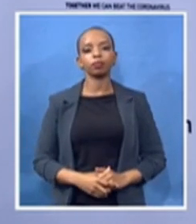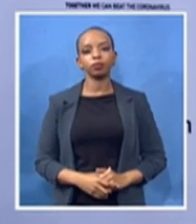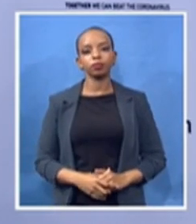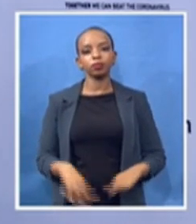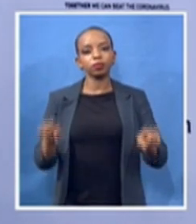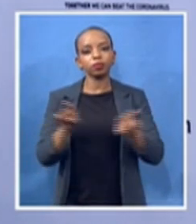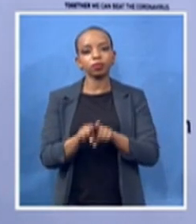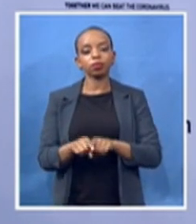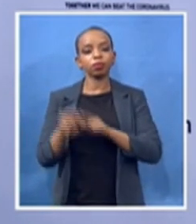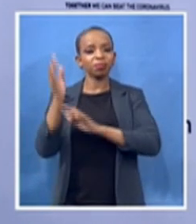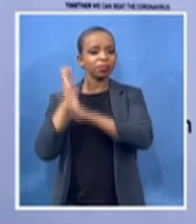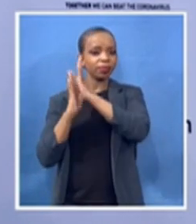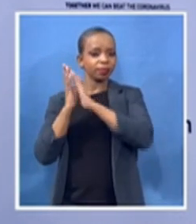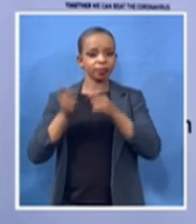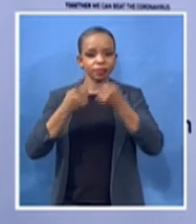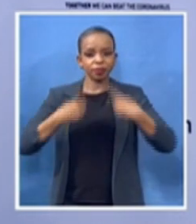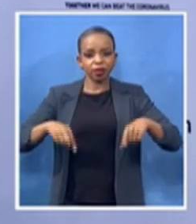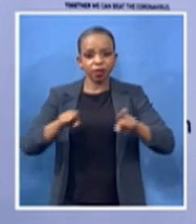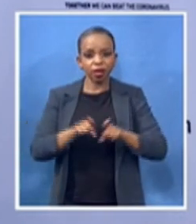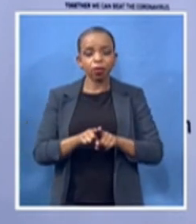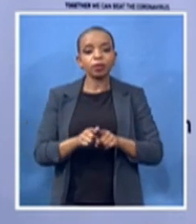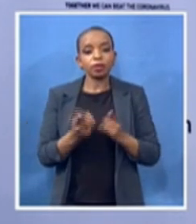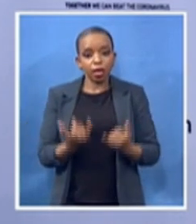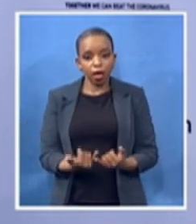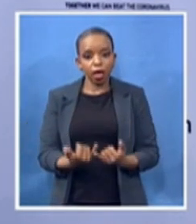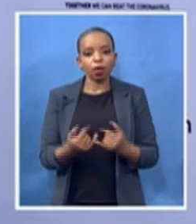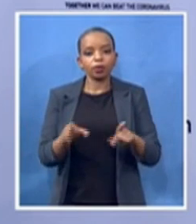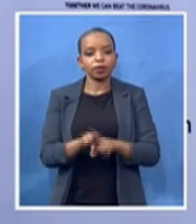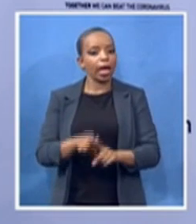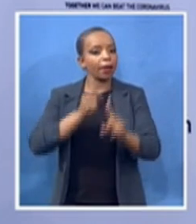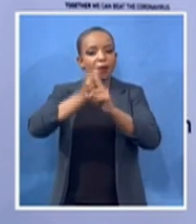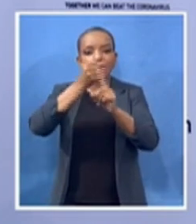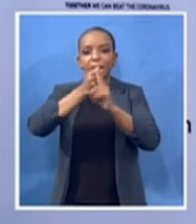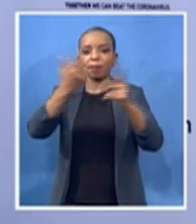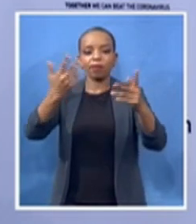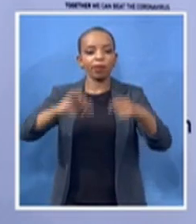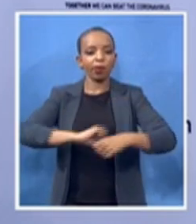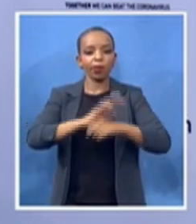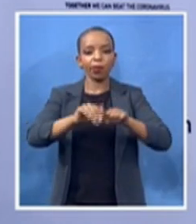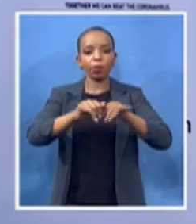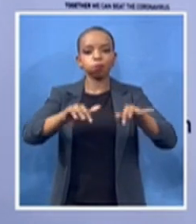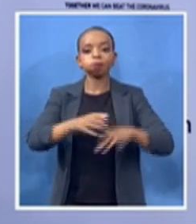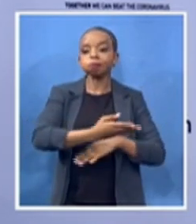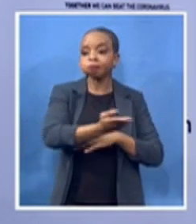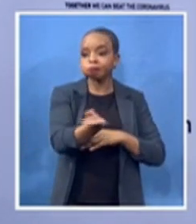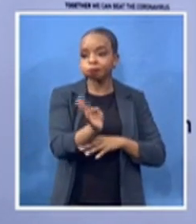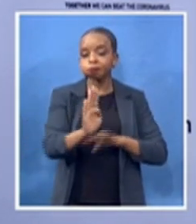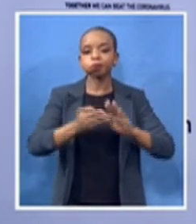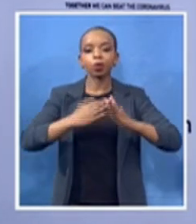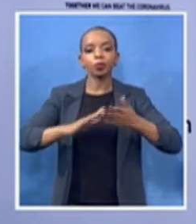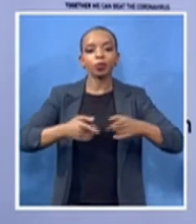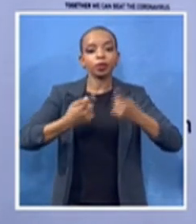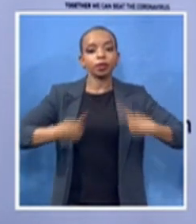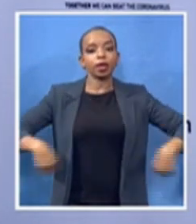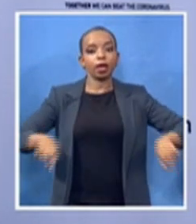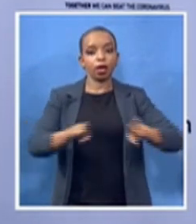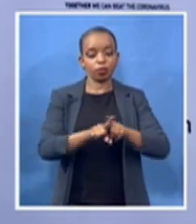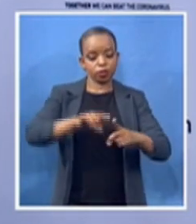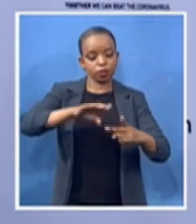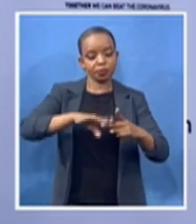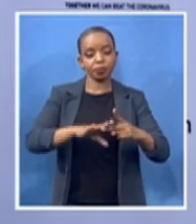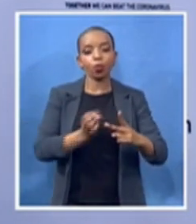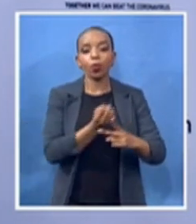19 pandemic in our communities as we provide dignity packs to women in these communities we work with communities in